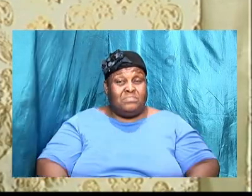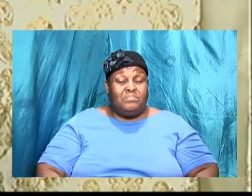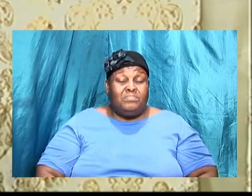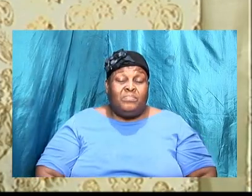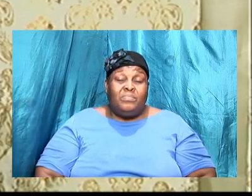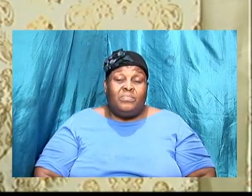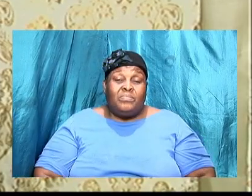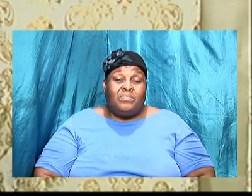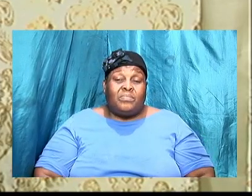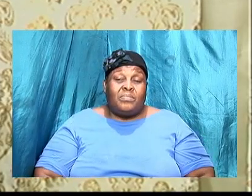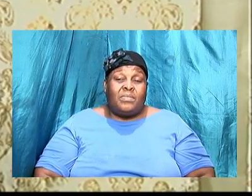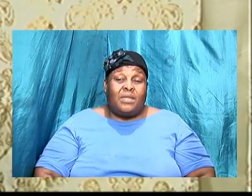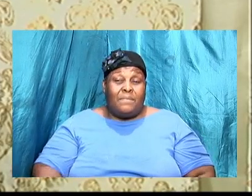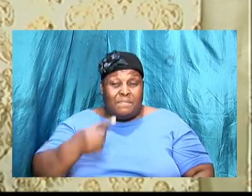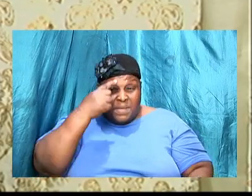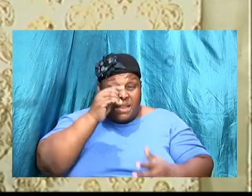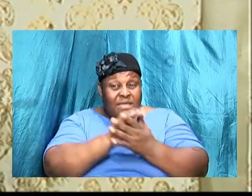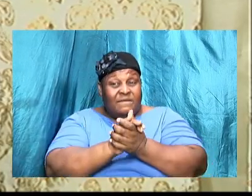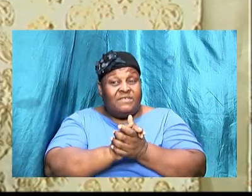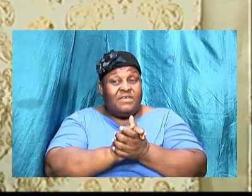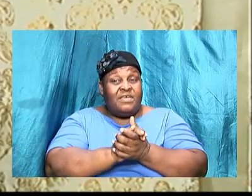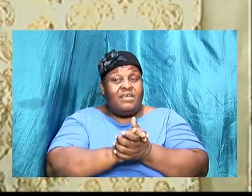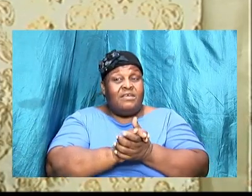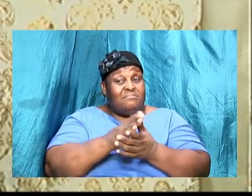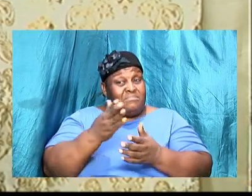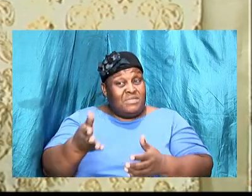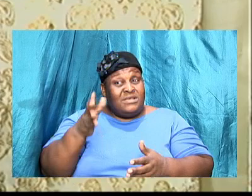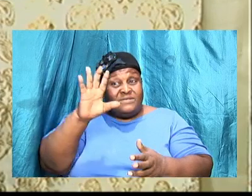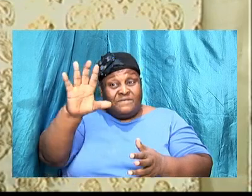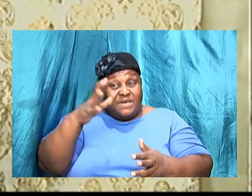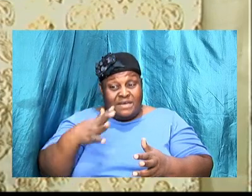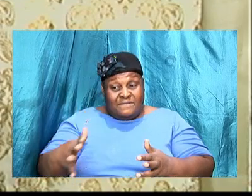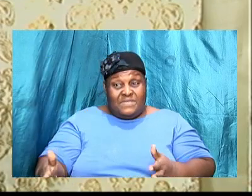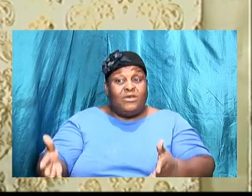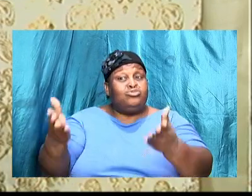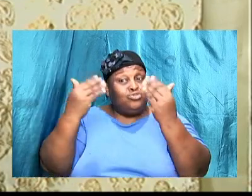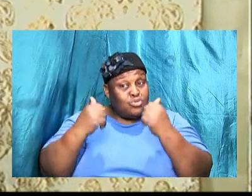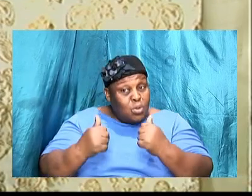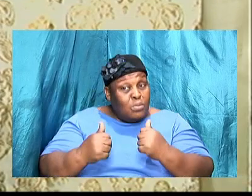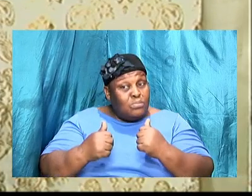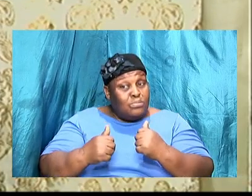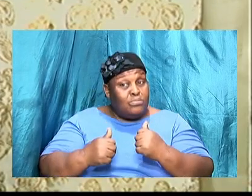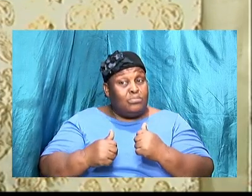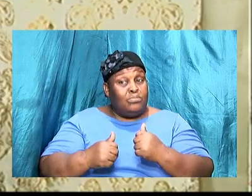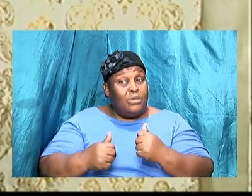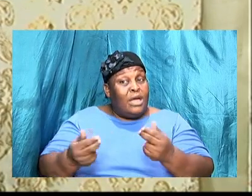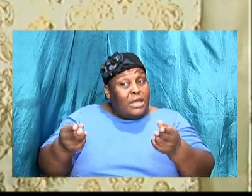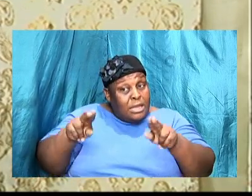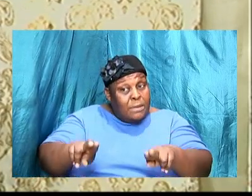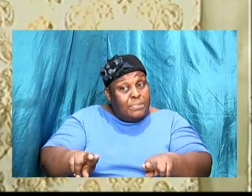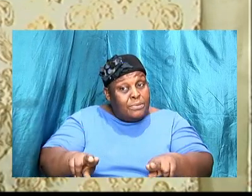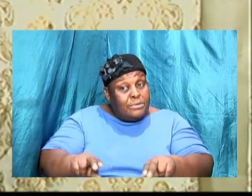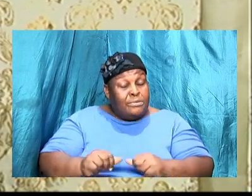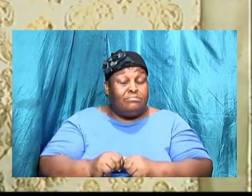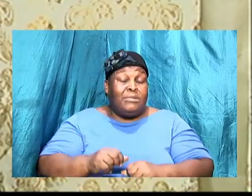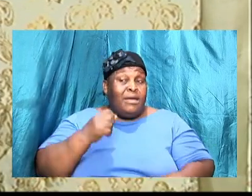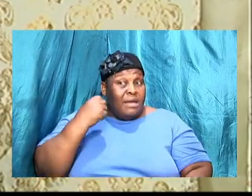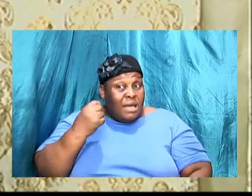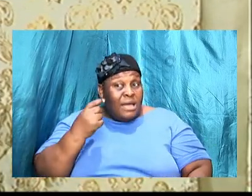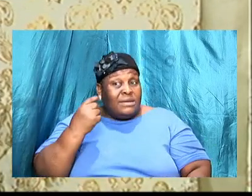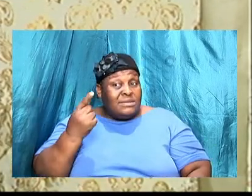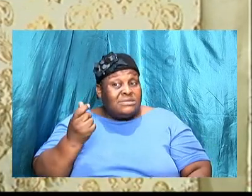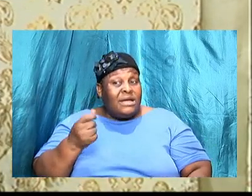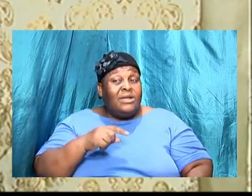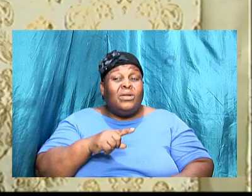and would you believe that these five things came to pass and I understand that a lot of persons when they